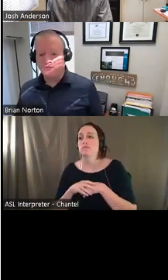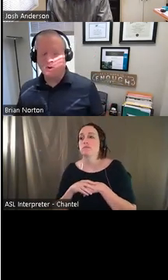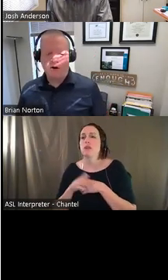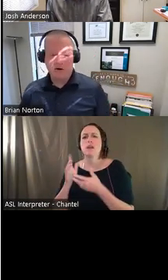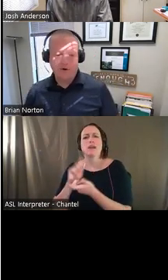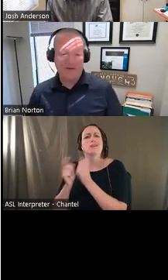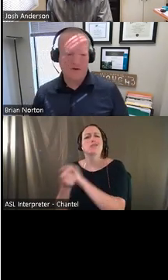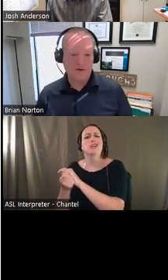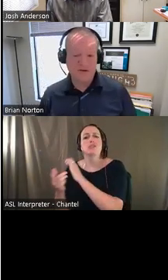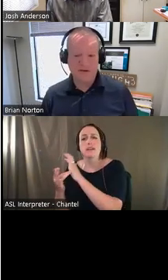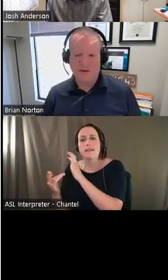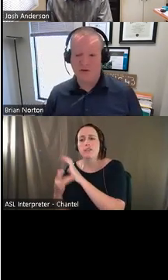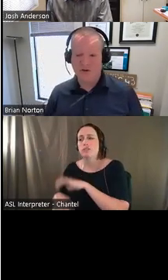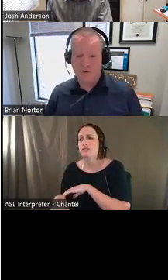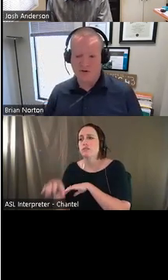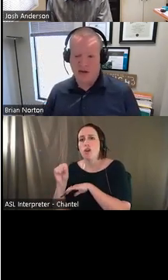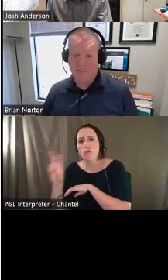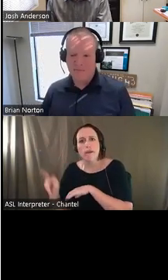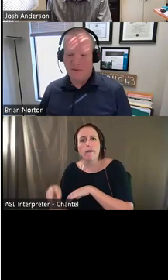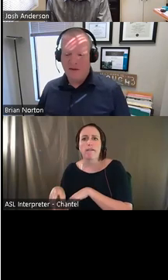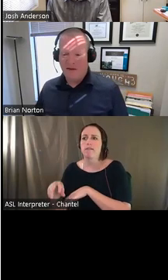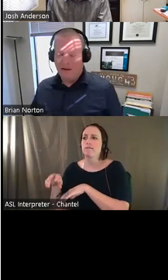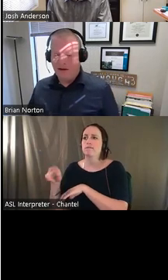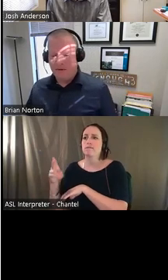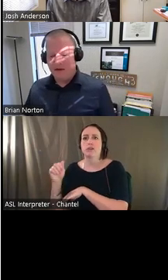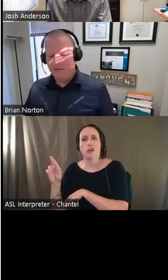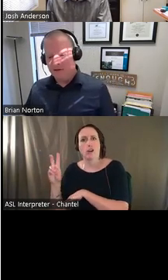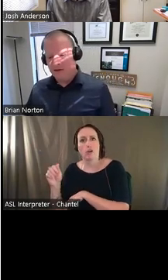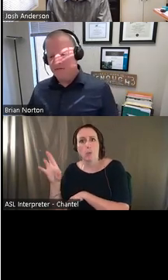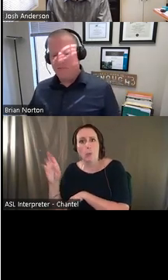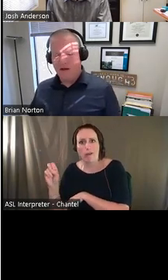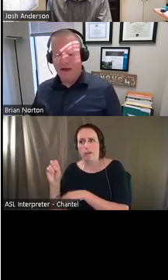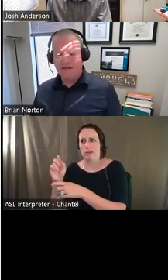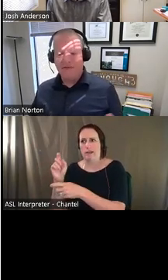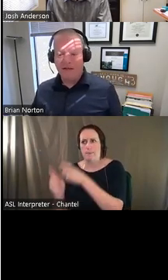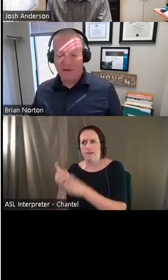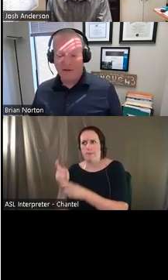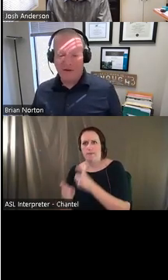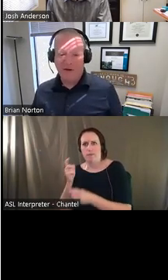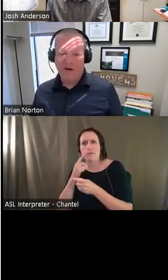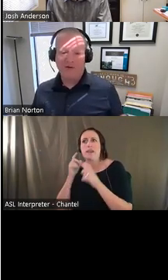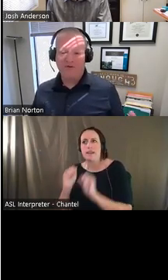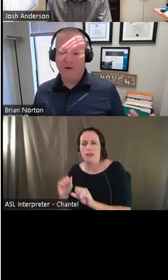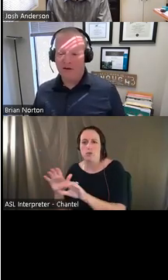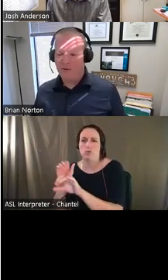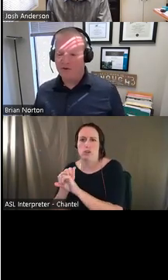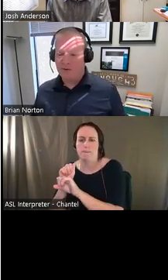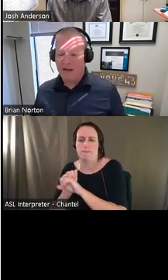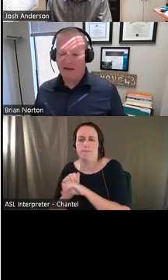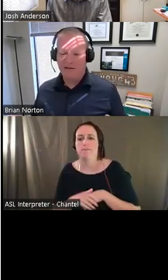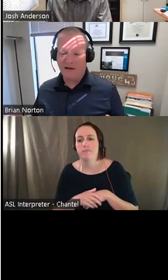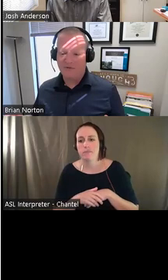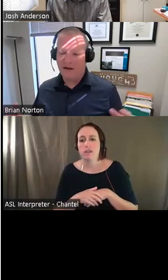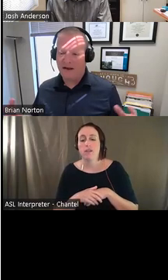or software or hardware that they're using to be able to do their job. And then really even beyond that, development. You know, we all do ongoing